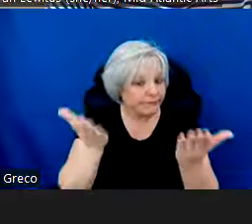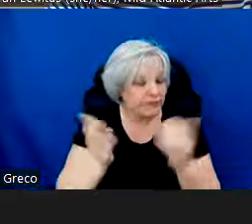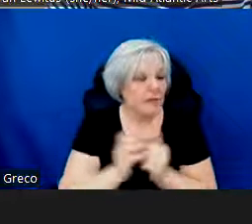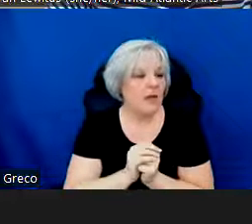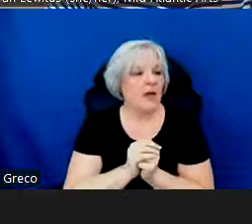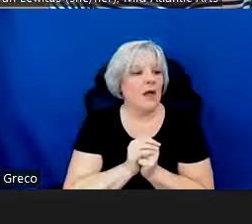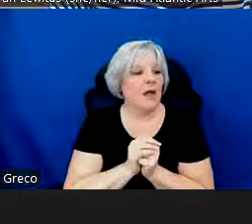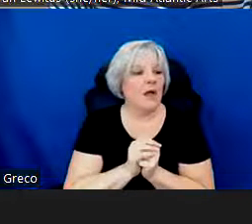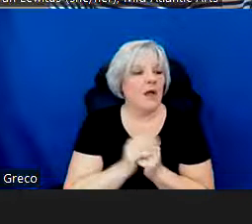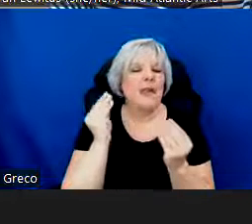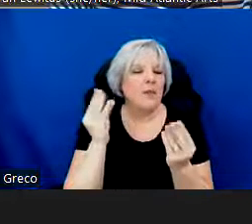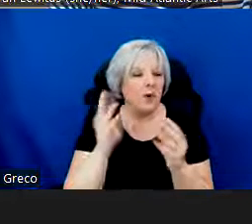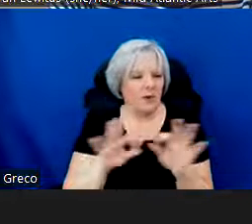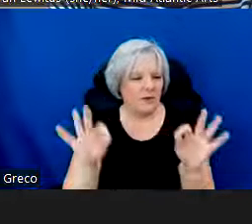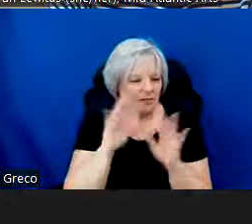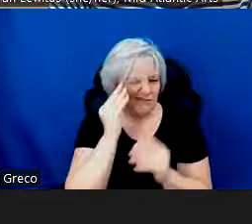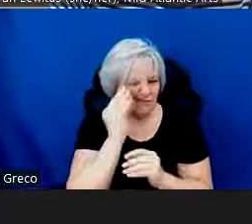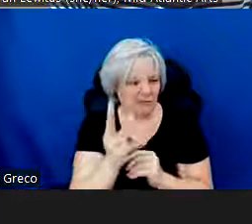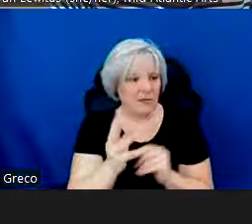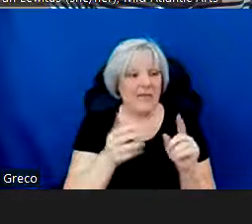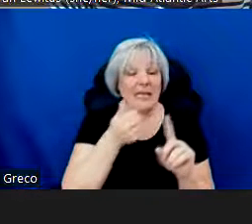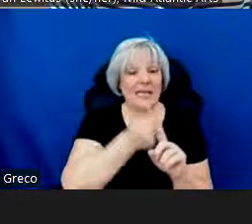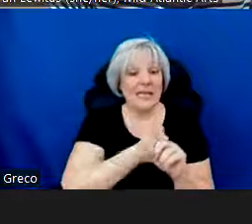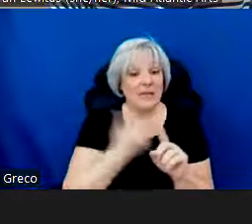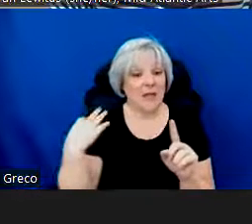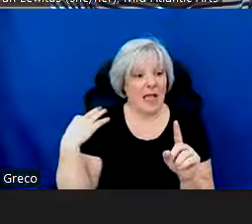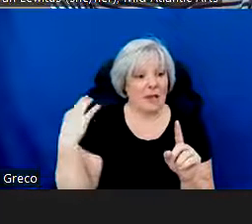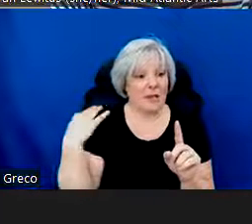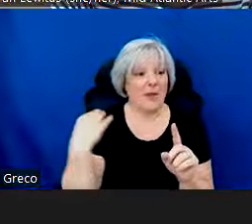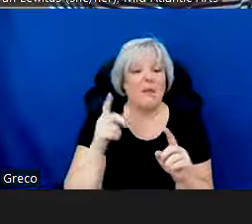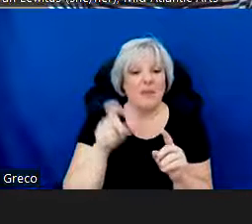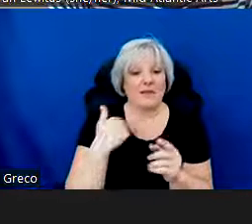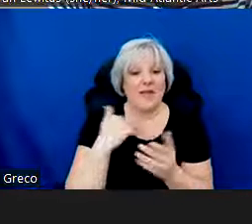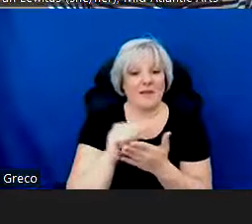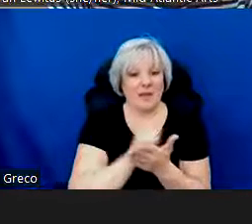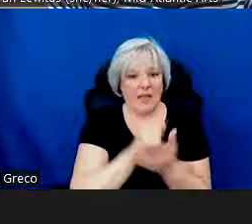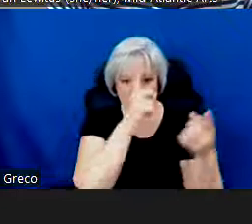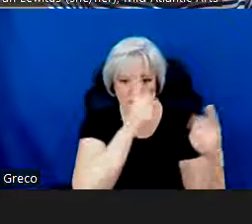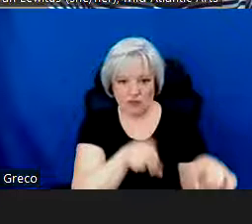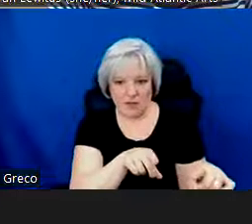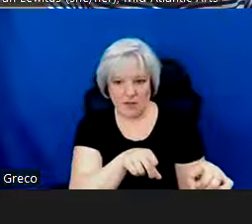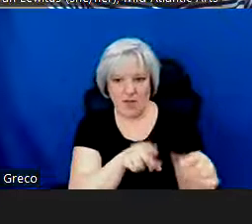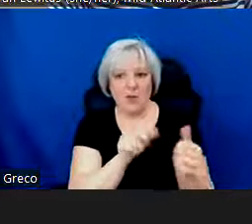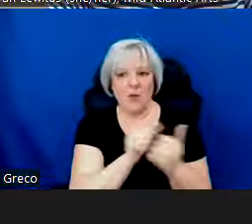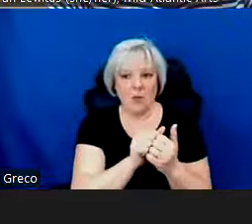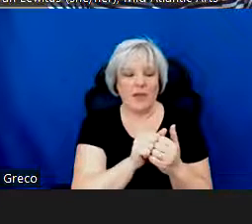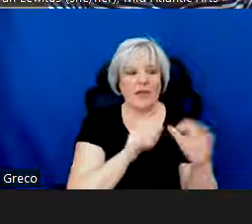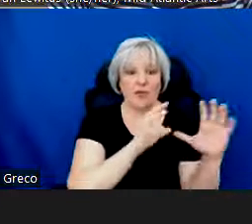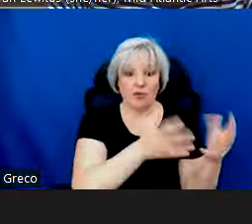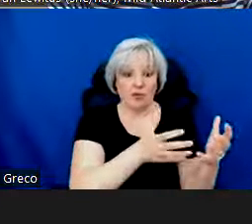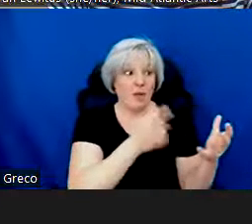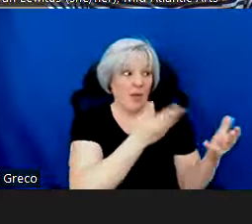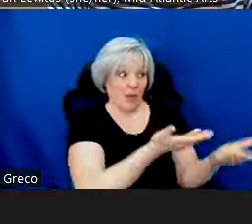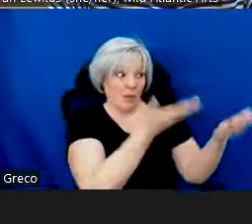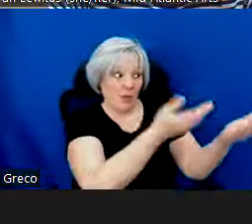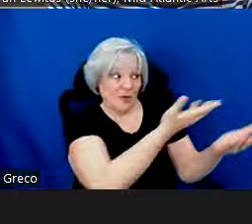An important note here is that each applicant must have a countersigned agreement with the artist or company that you are proposing to